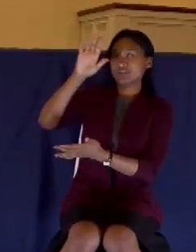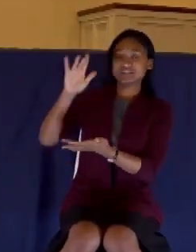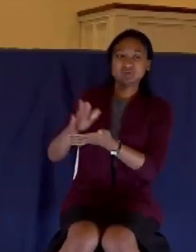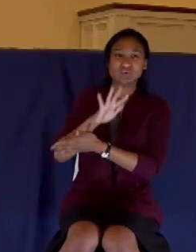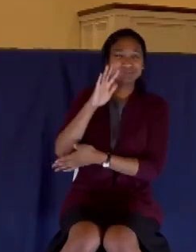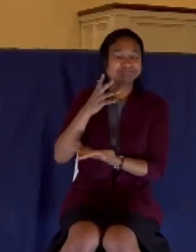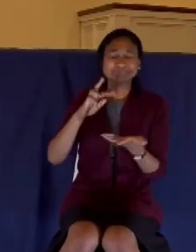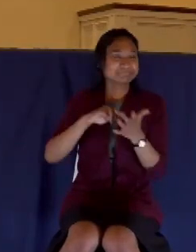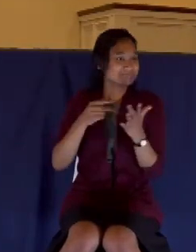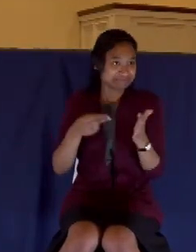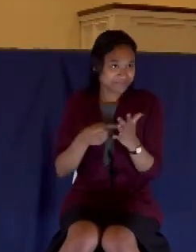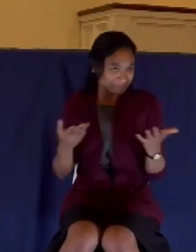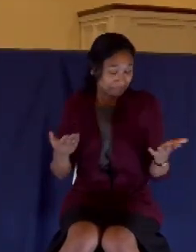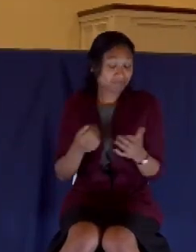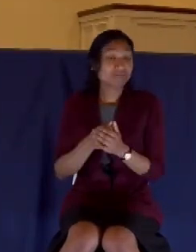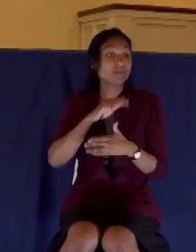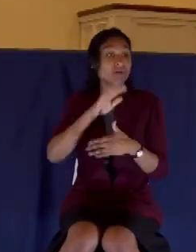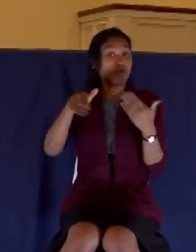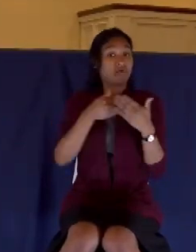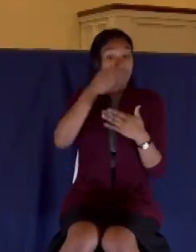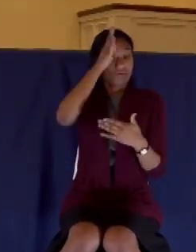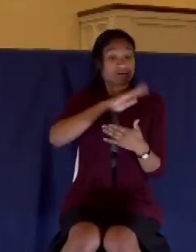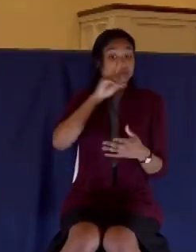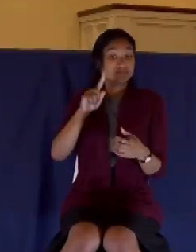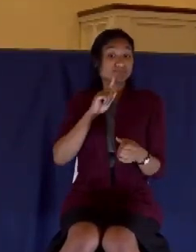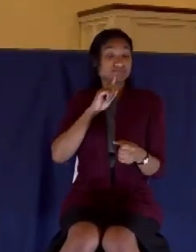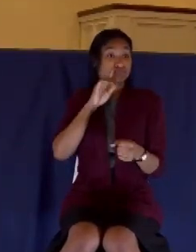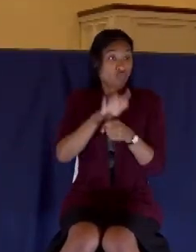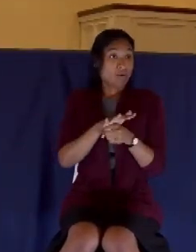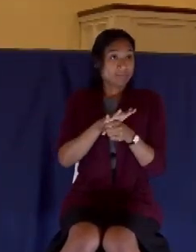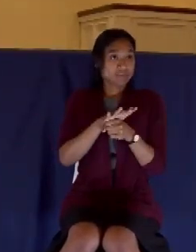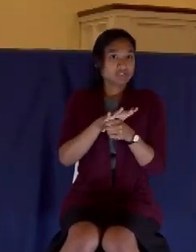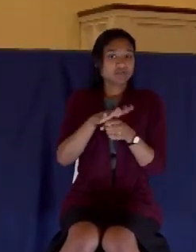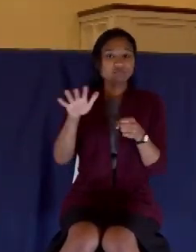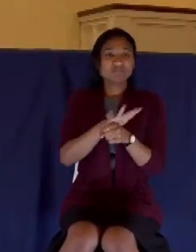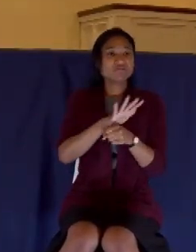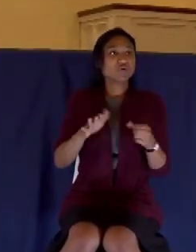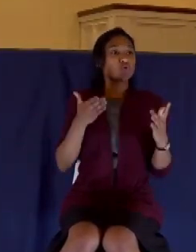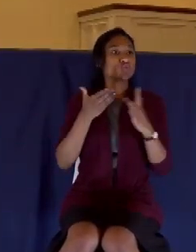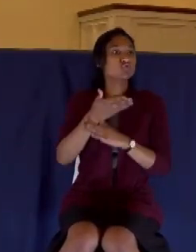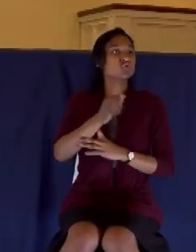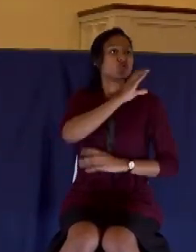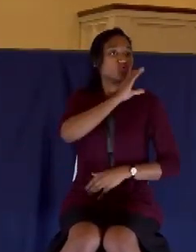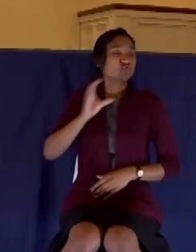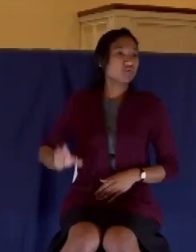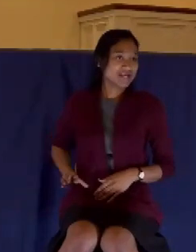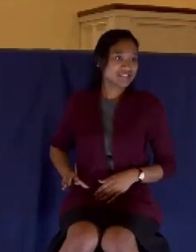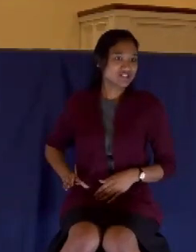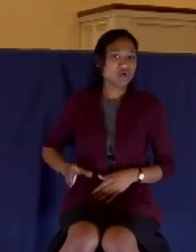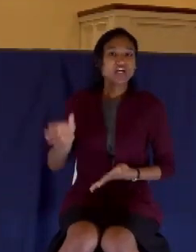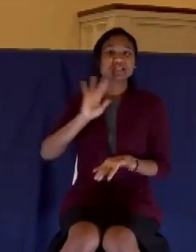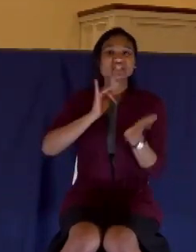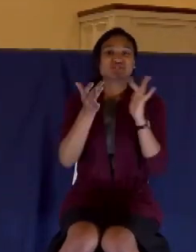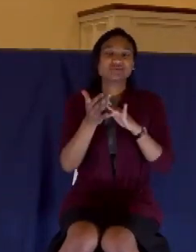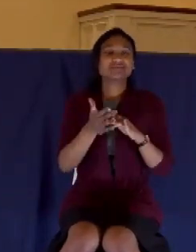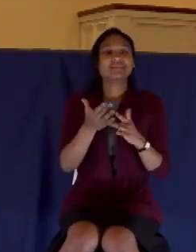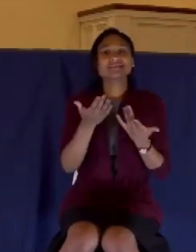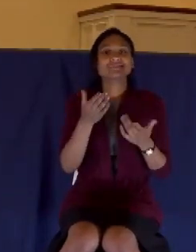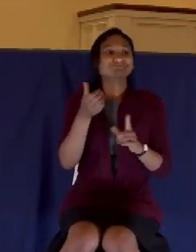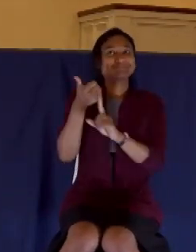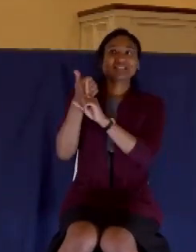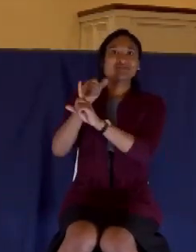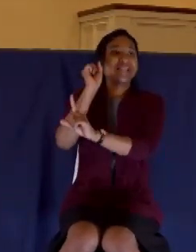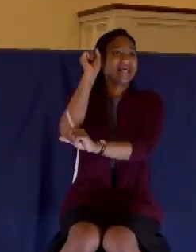here? All the promises of God are bound up in Christ. And he is the yes of the promises of